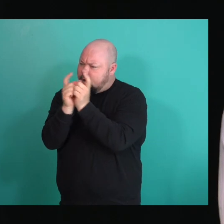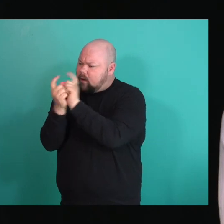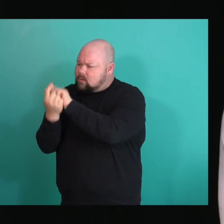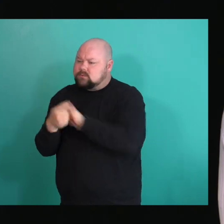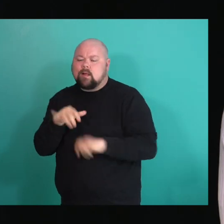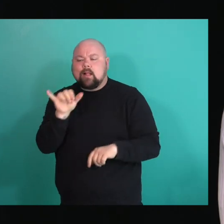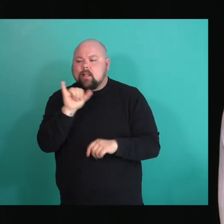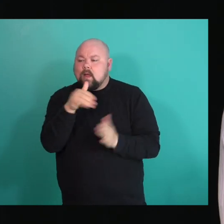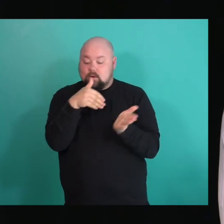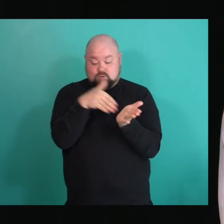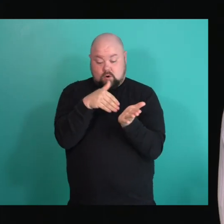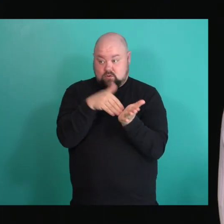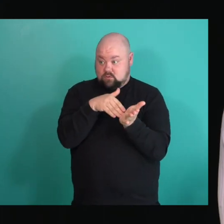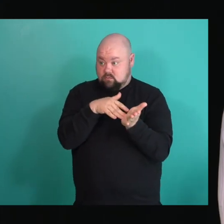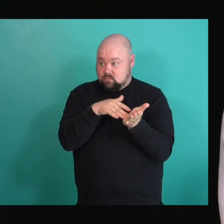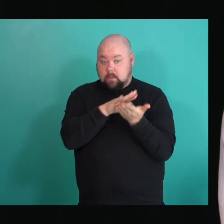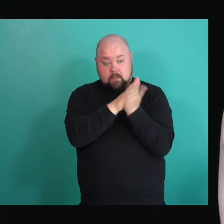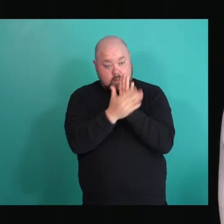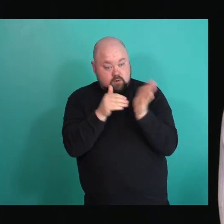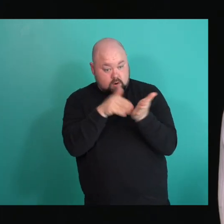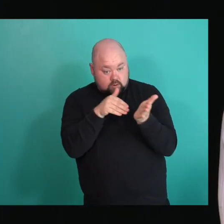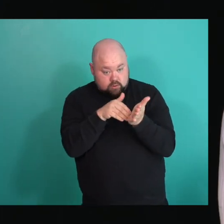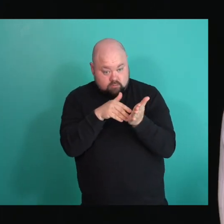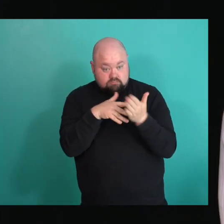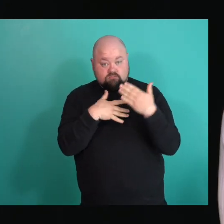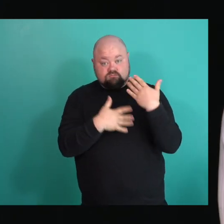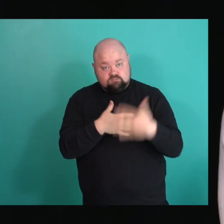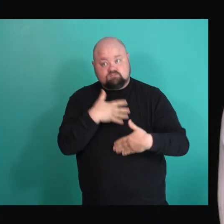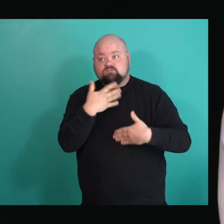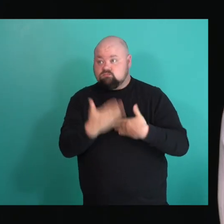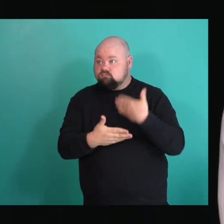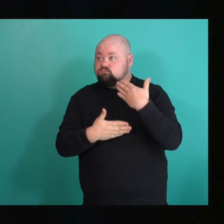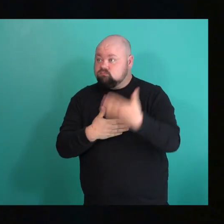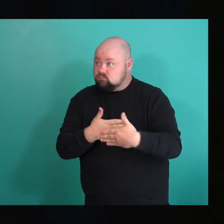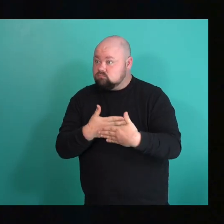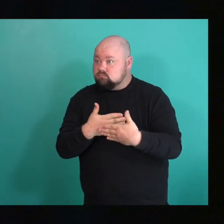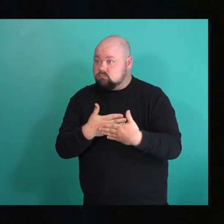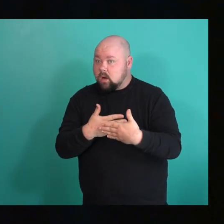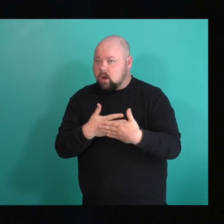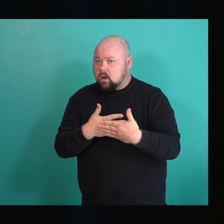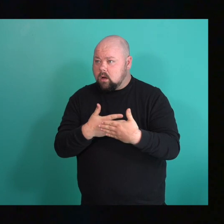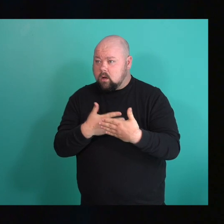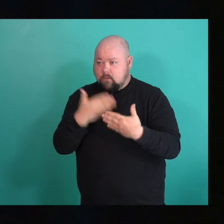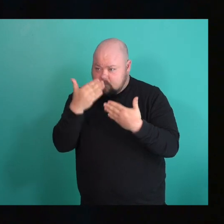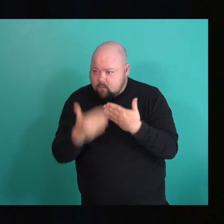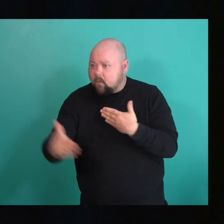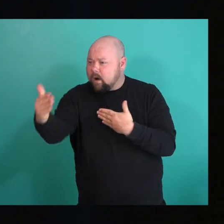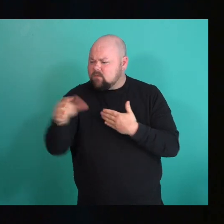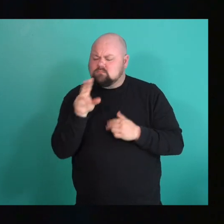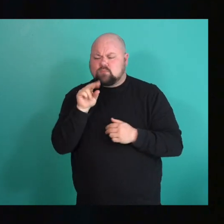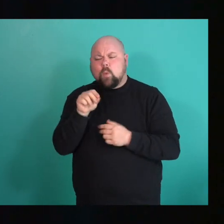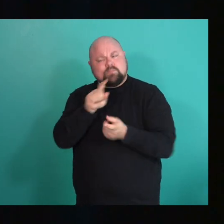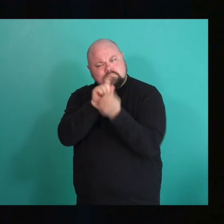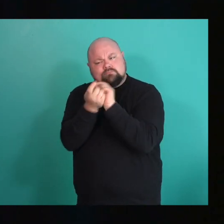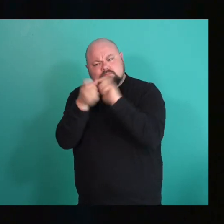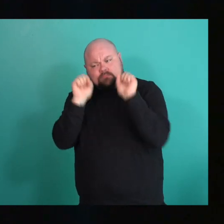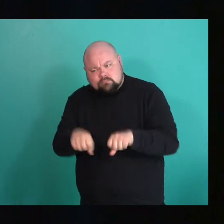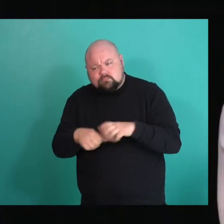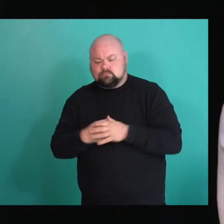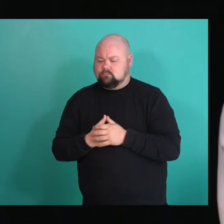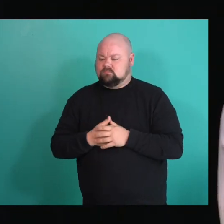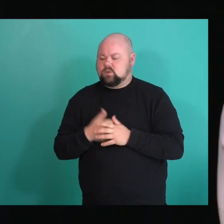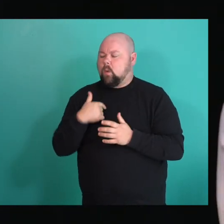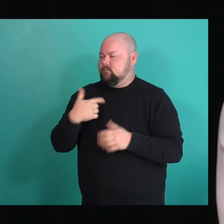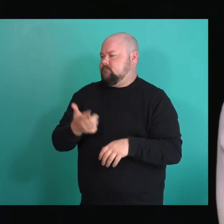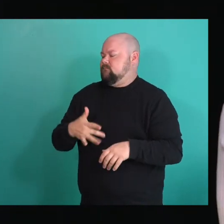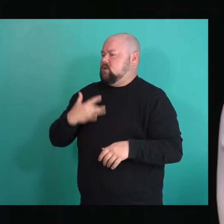a doctor and then you're a doctor your whole life. It's like, you know, you can come out and it could change. It's a total spectrum. So, I'm just so proud of our